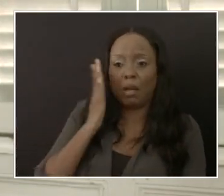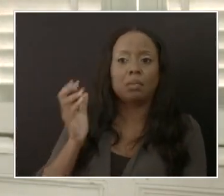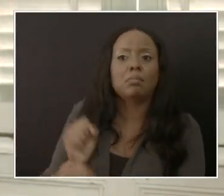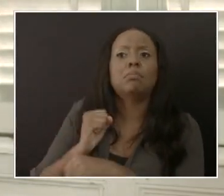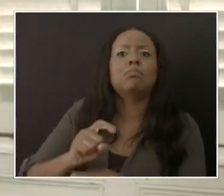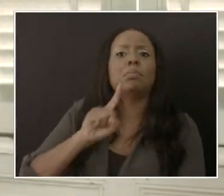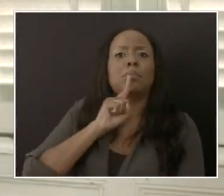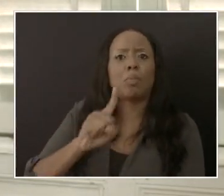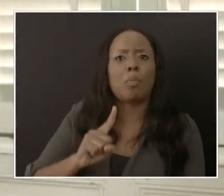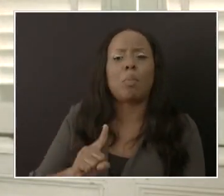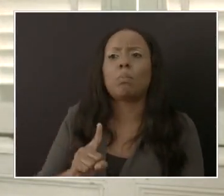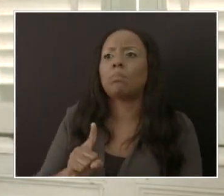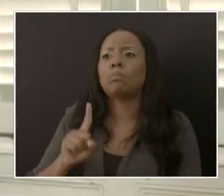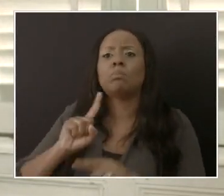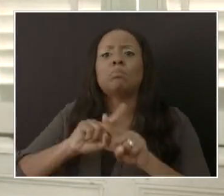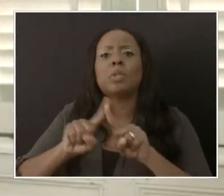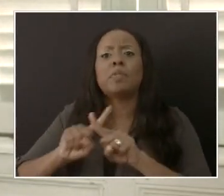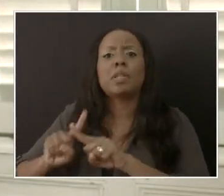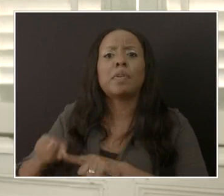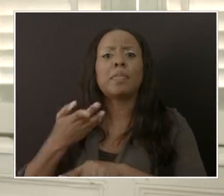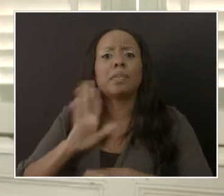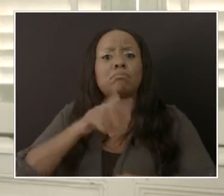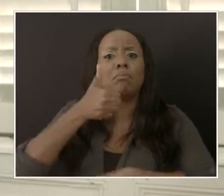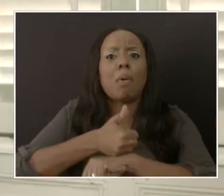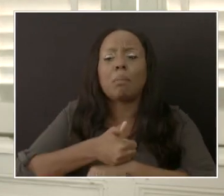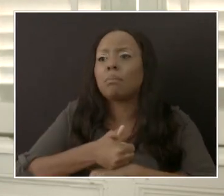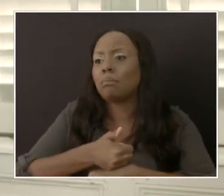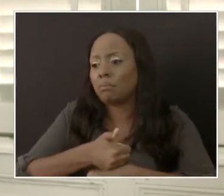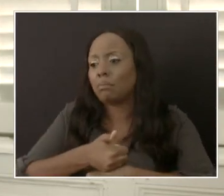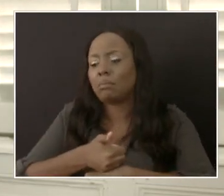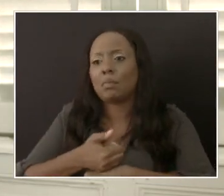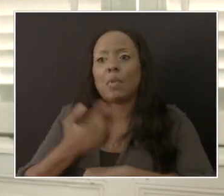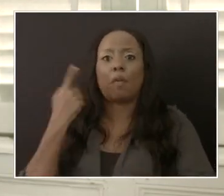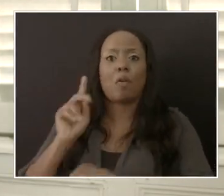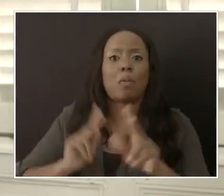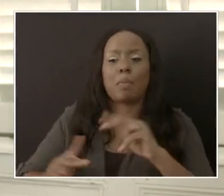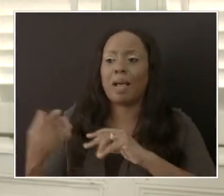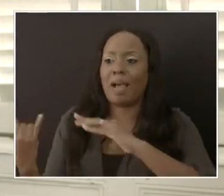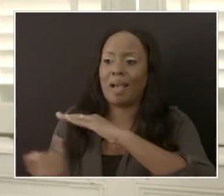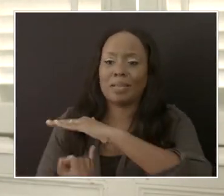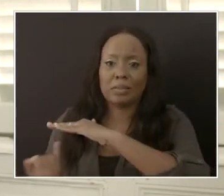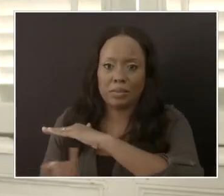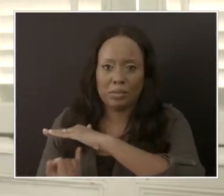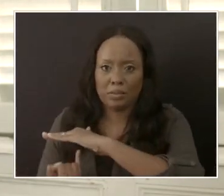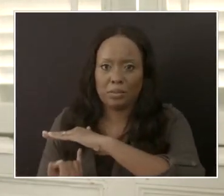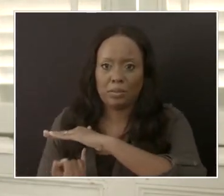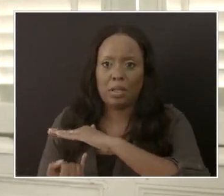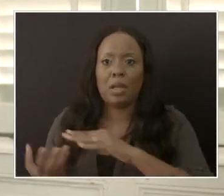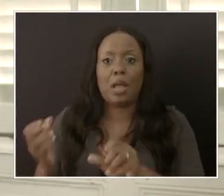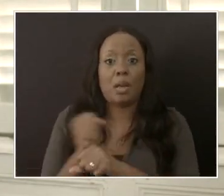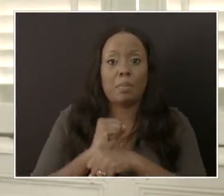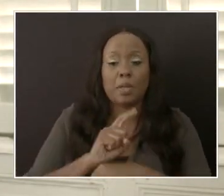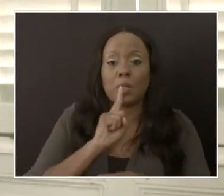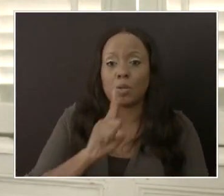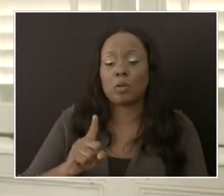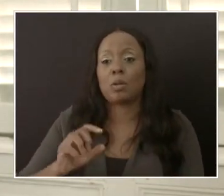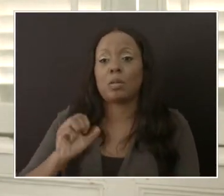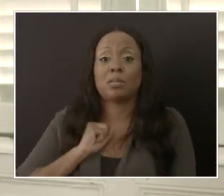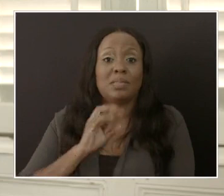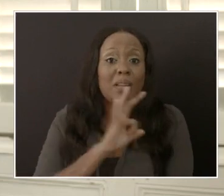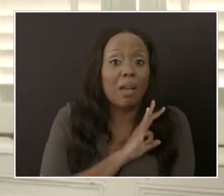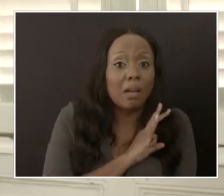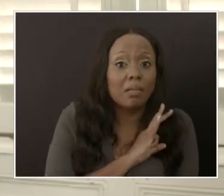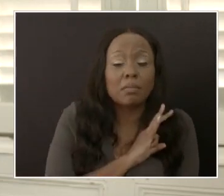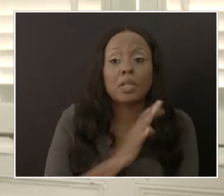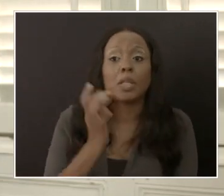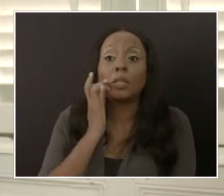to, to, to safeguard those persons who are isolating and also to safeguard the staff, both medical and non